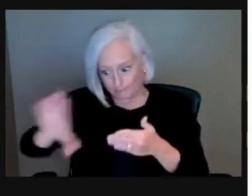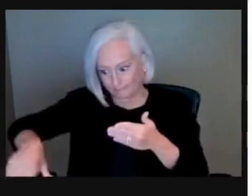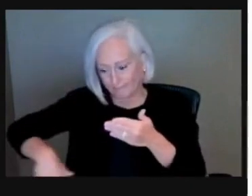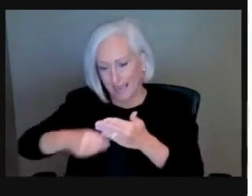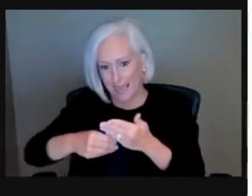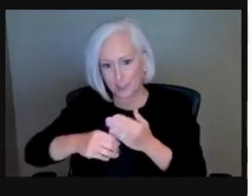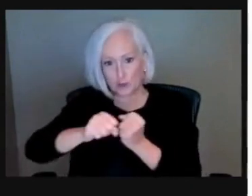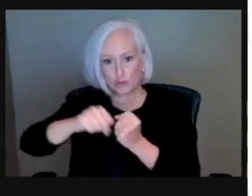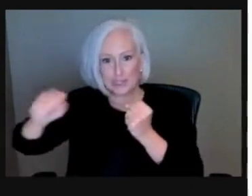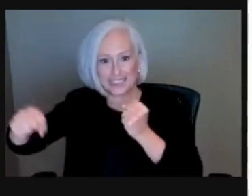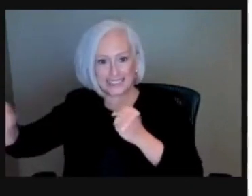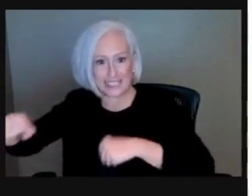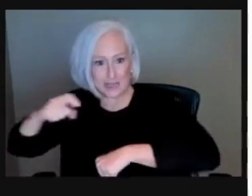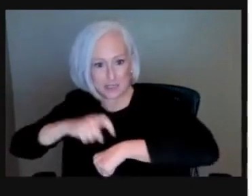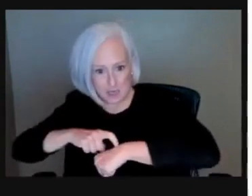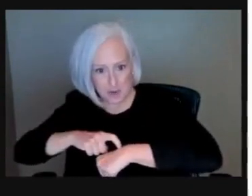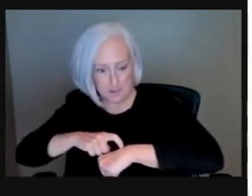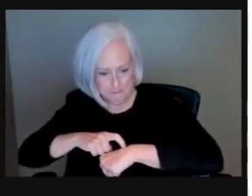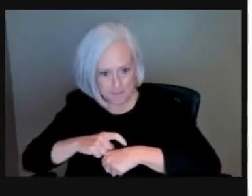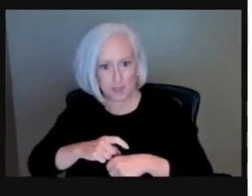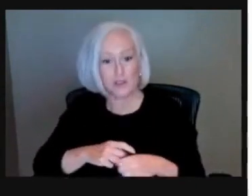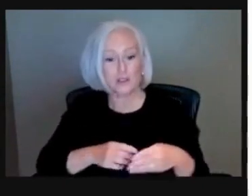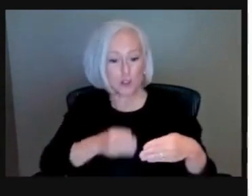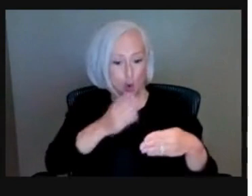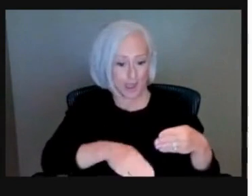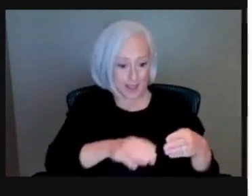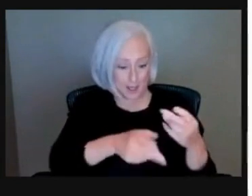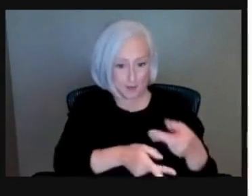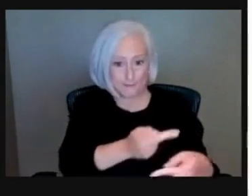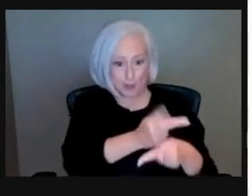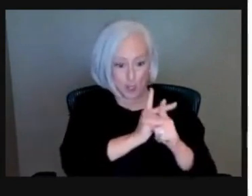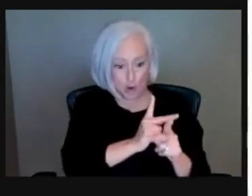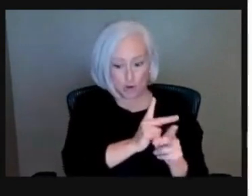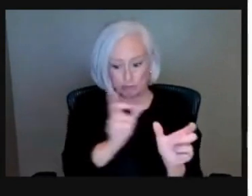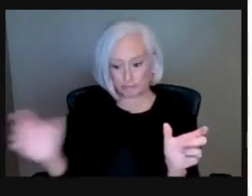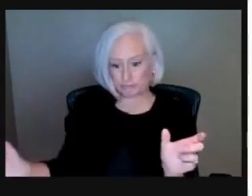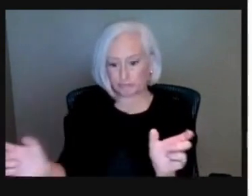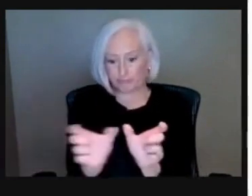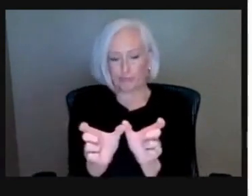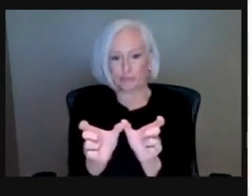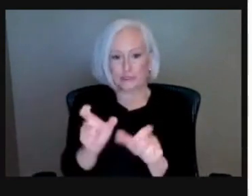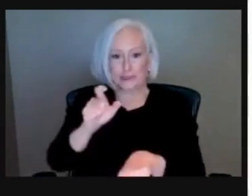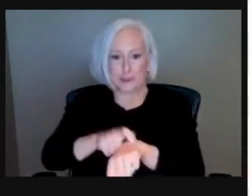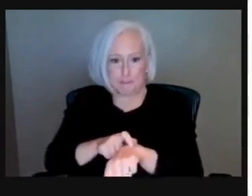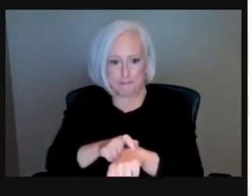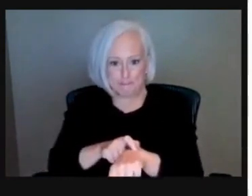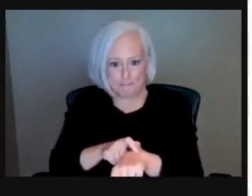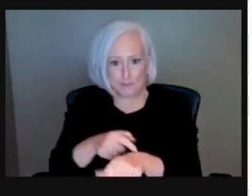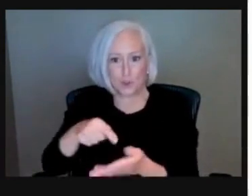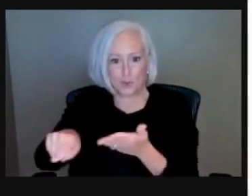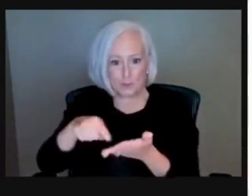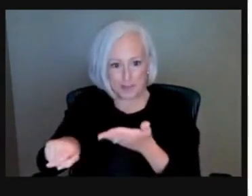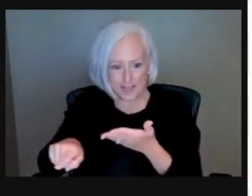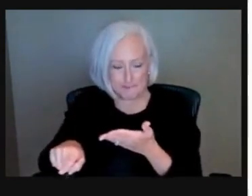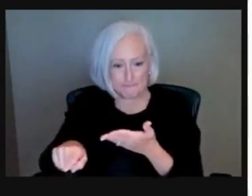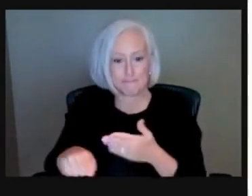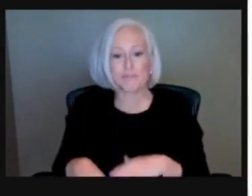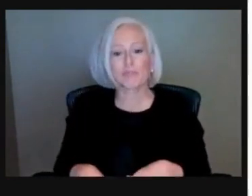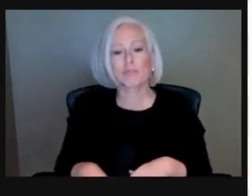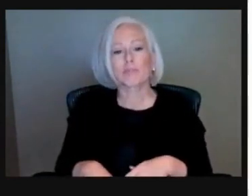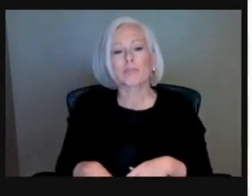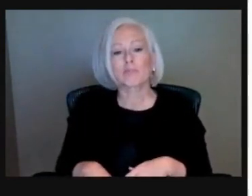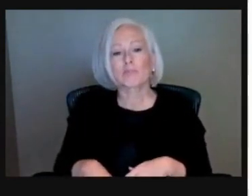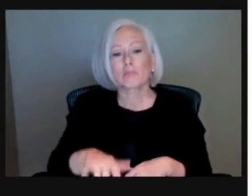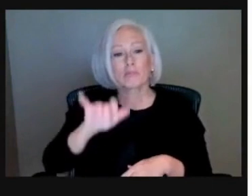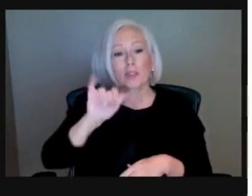were put into forbearance, any past due balances. But once that forbearance plan is over,